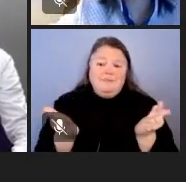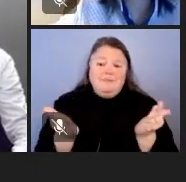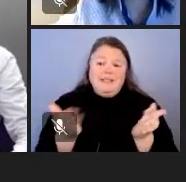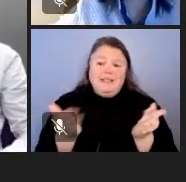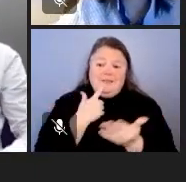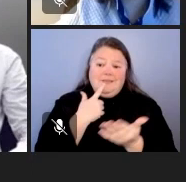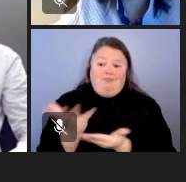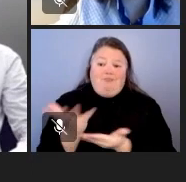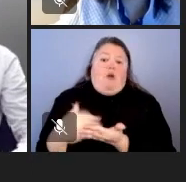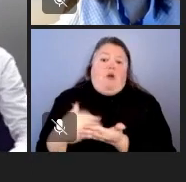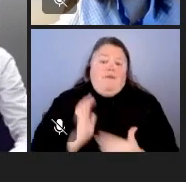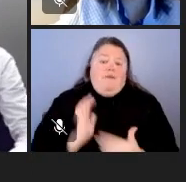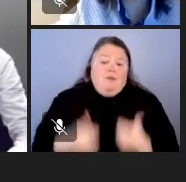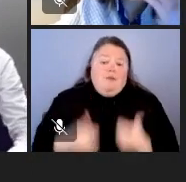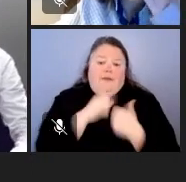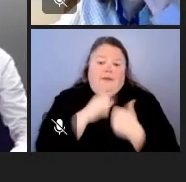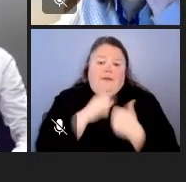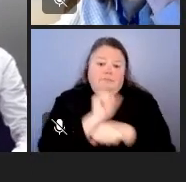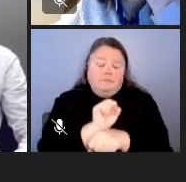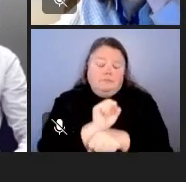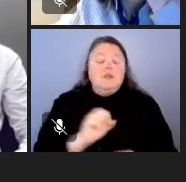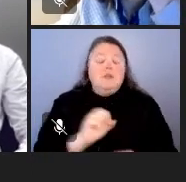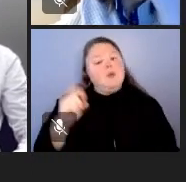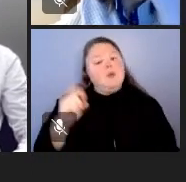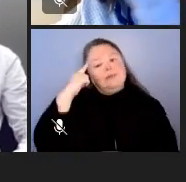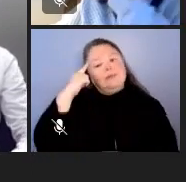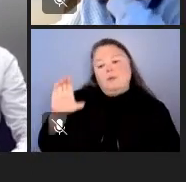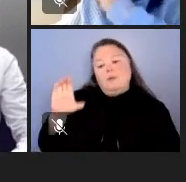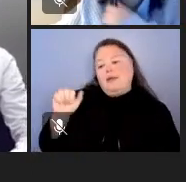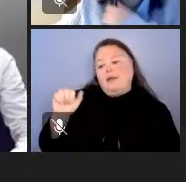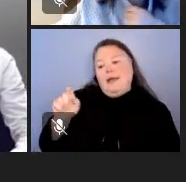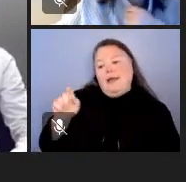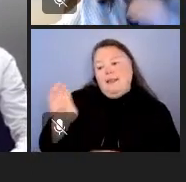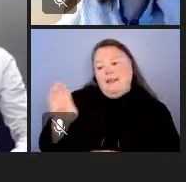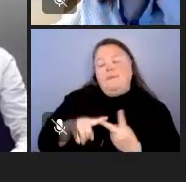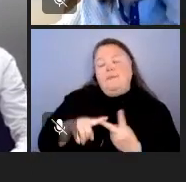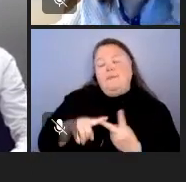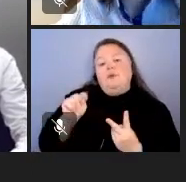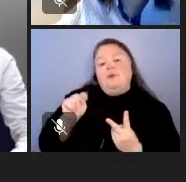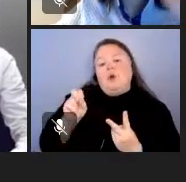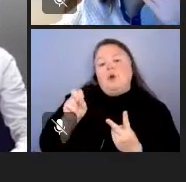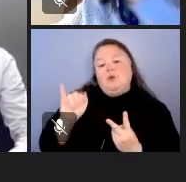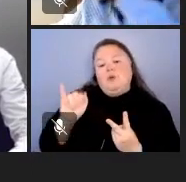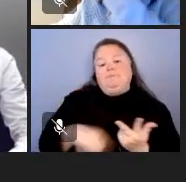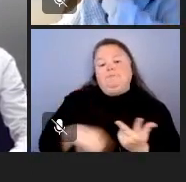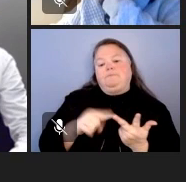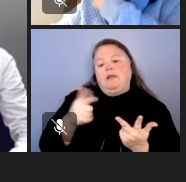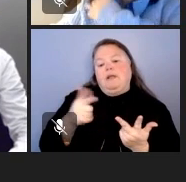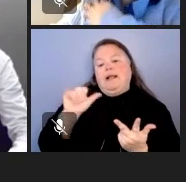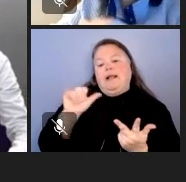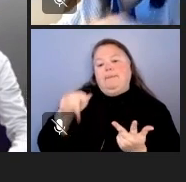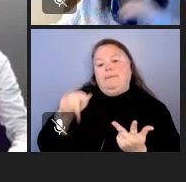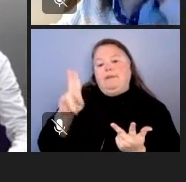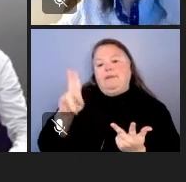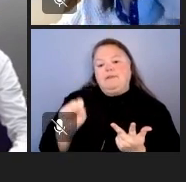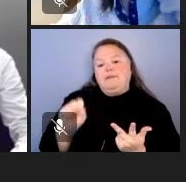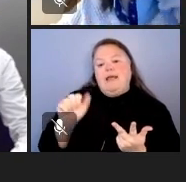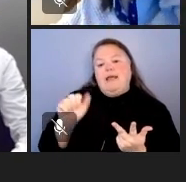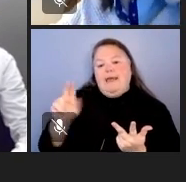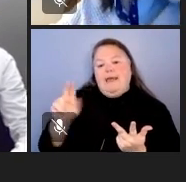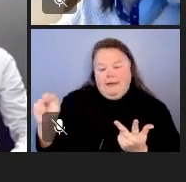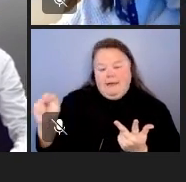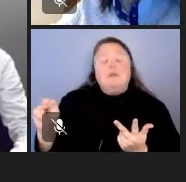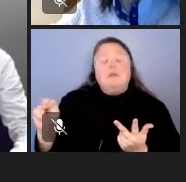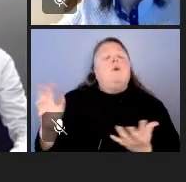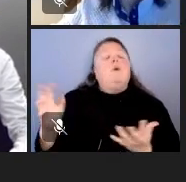of us. And so, I just felt with Caleb and Tony and Glyptosand that we would love to just kind of get your feedback on